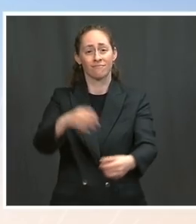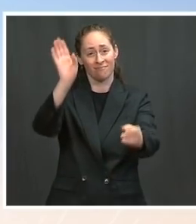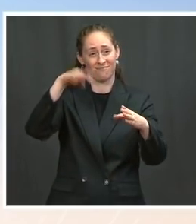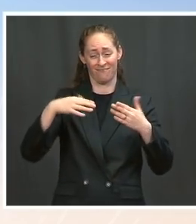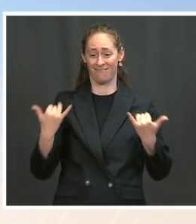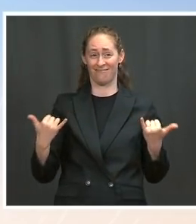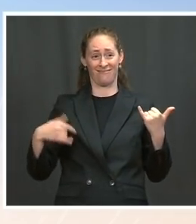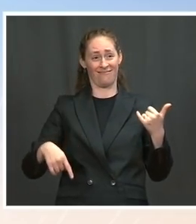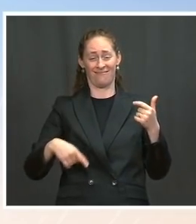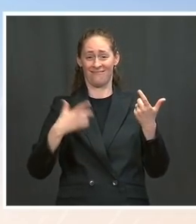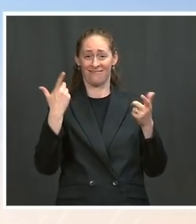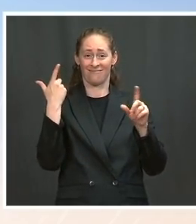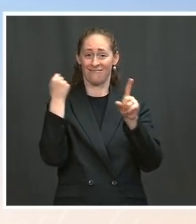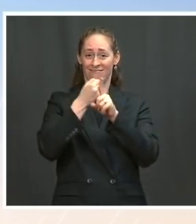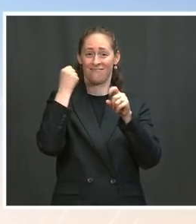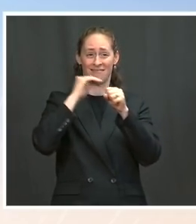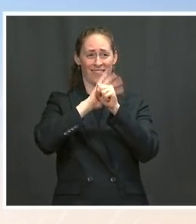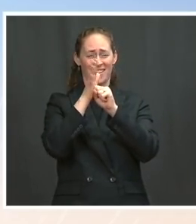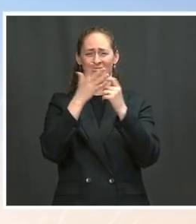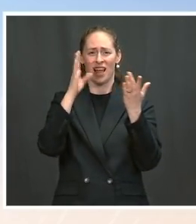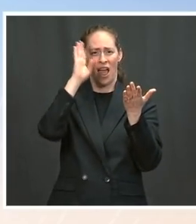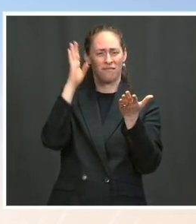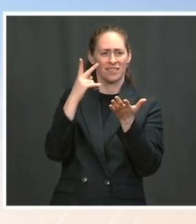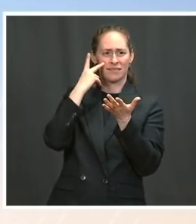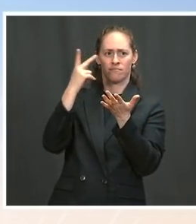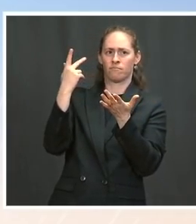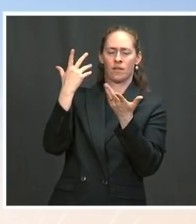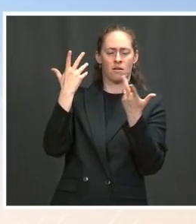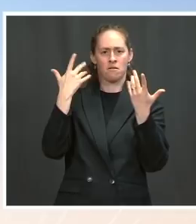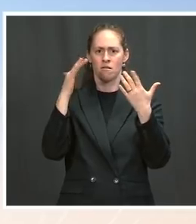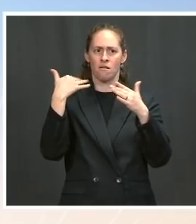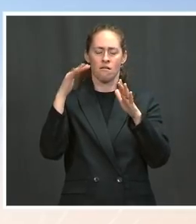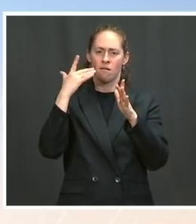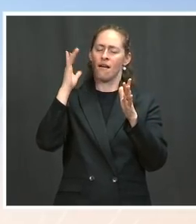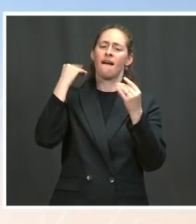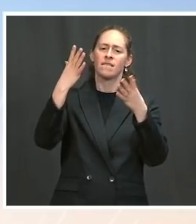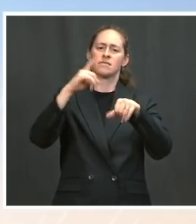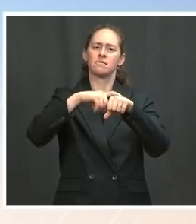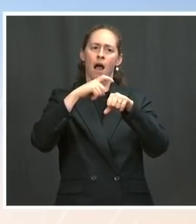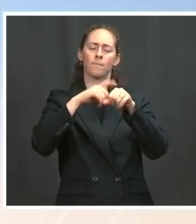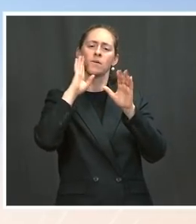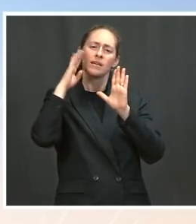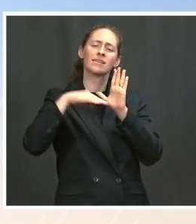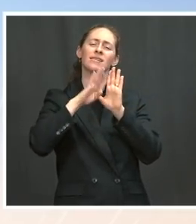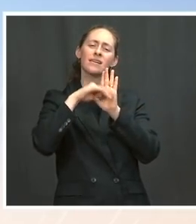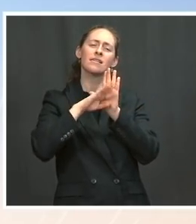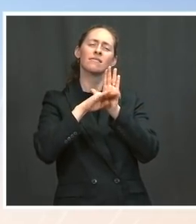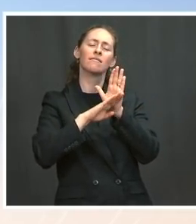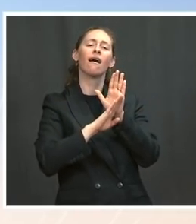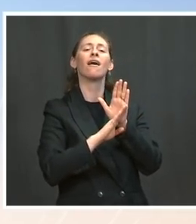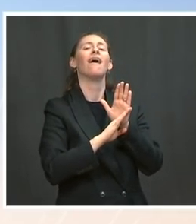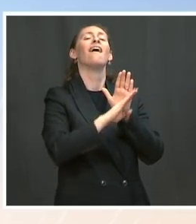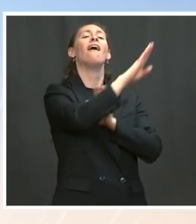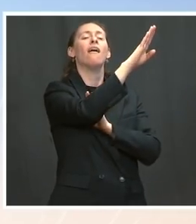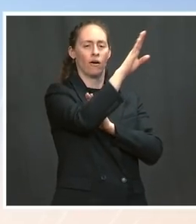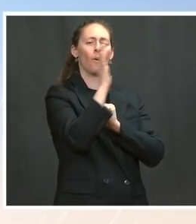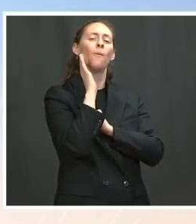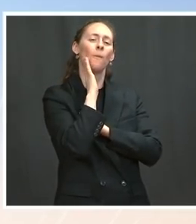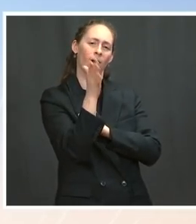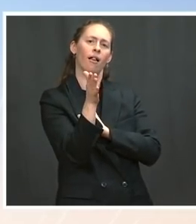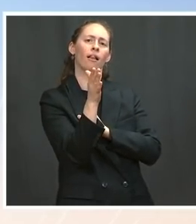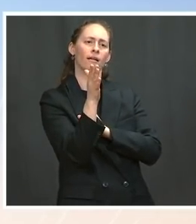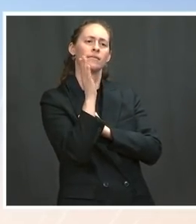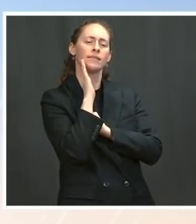is going to be somewhat bumpy. We have to expect that. There are a variety of bottlenecks that are also relevant.